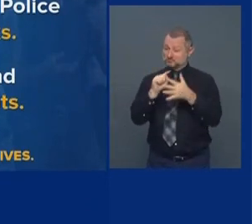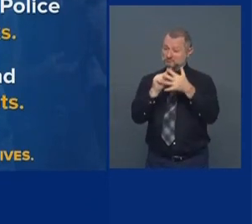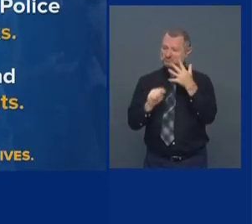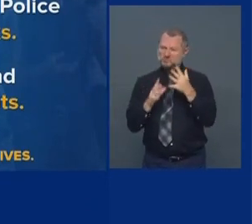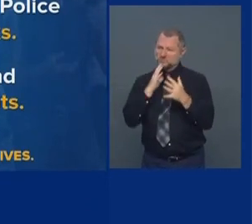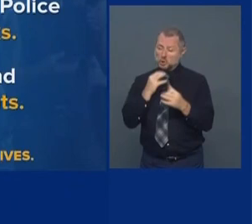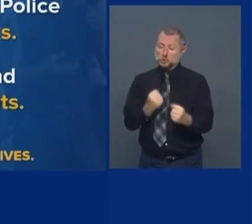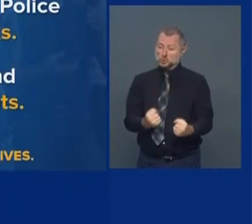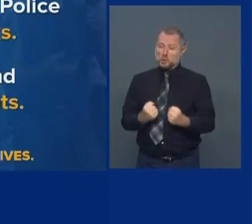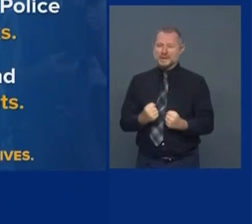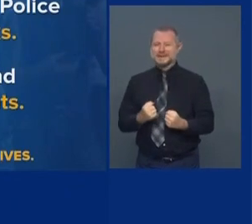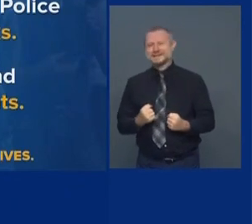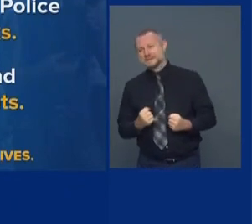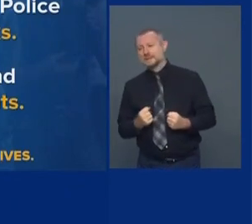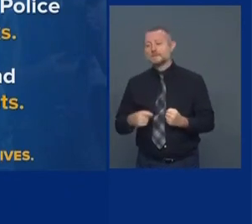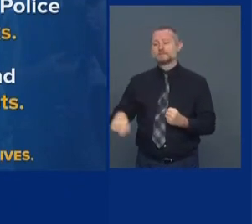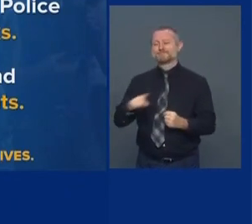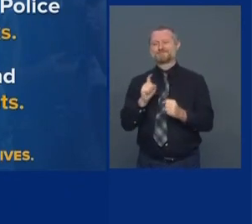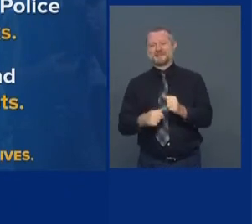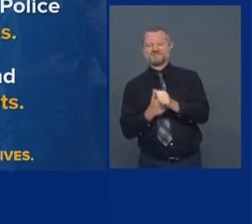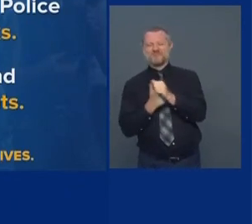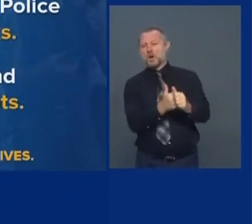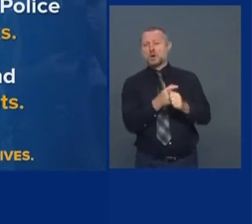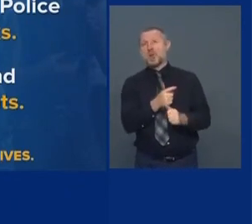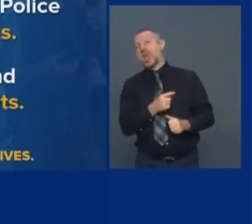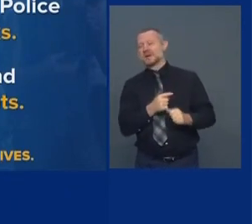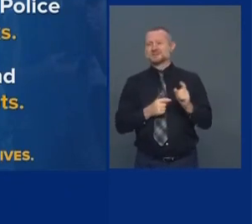I can say anything from up here.